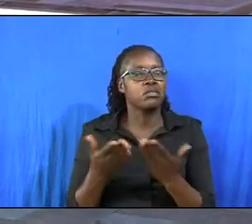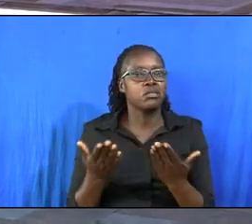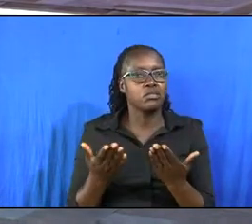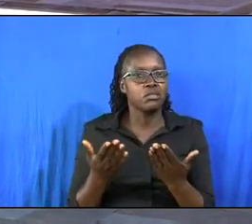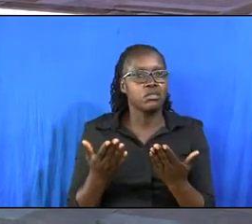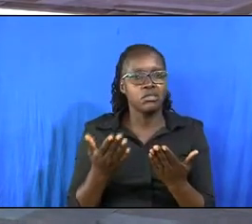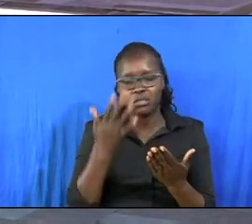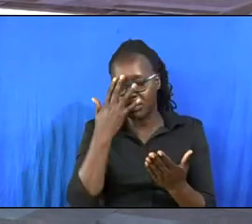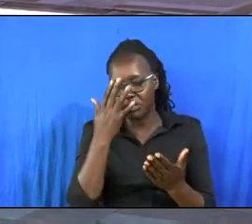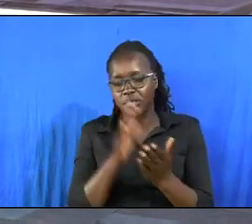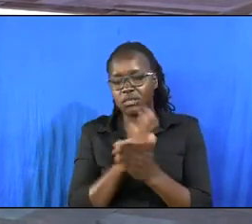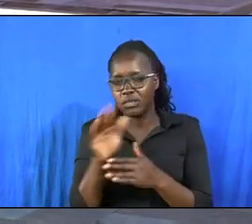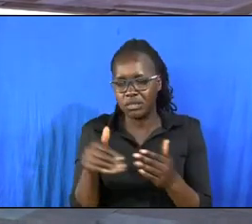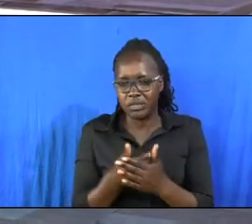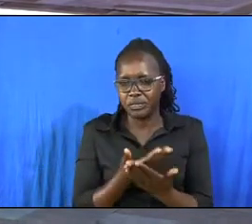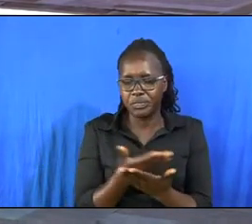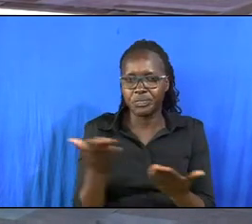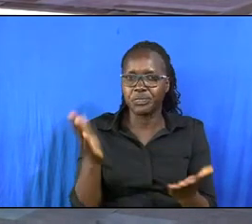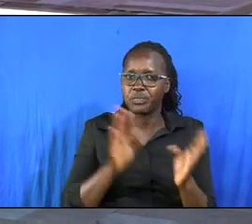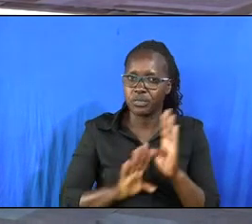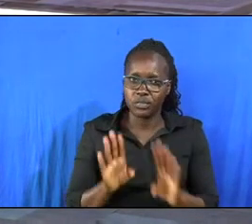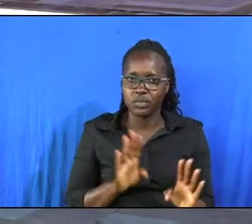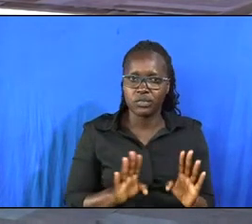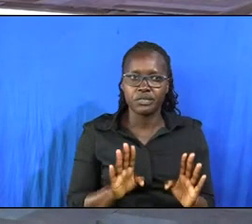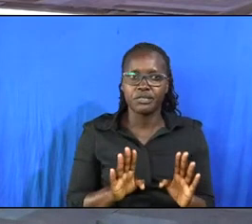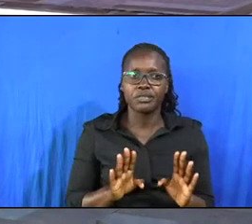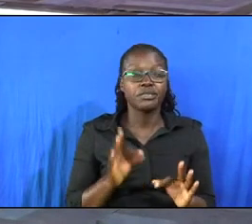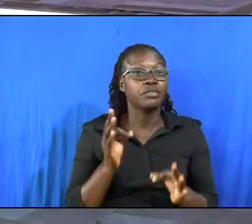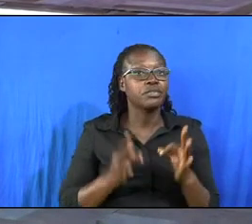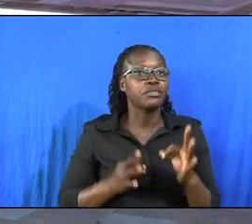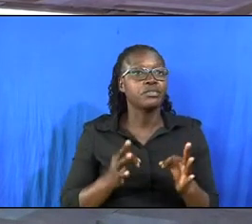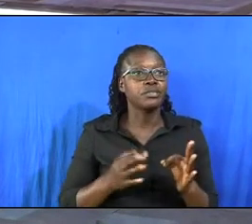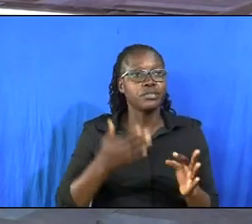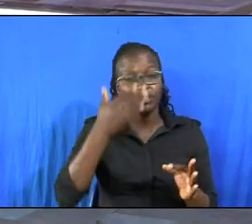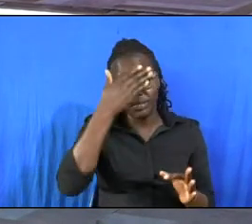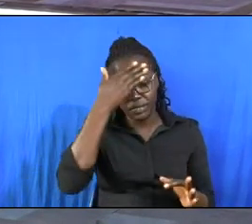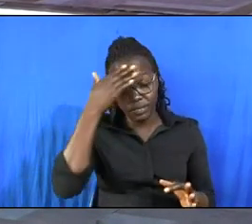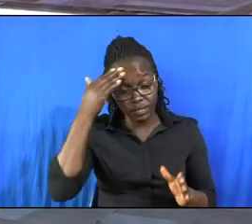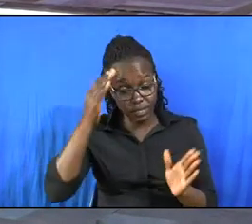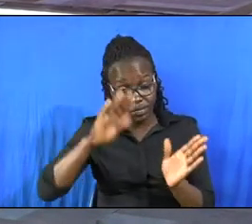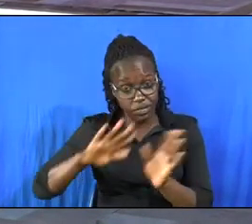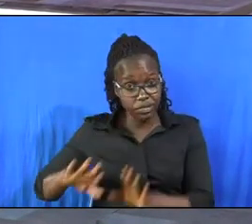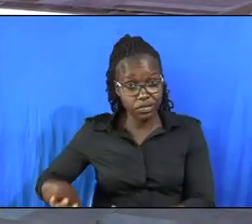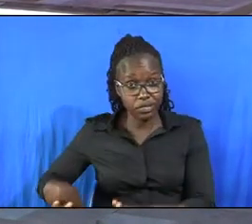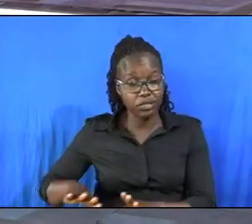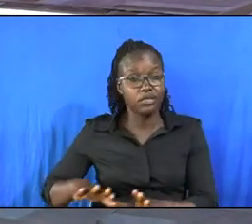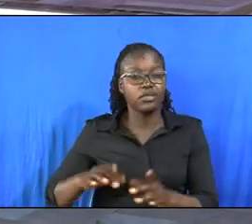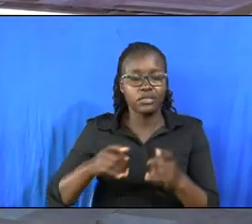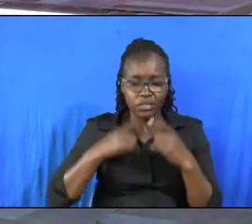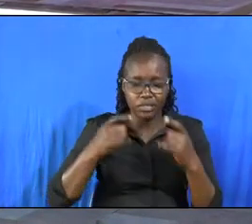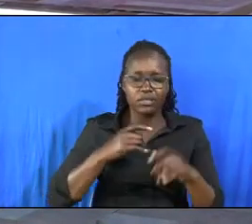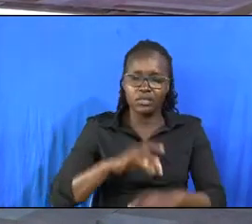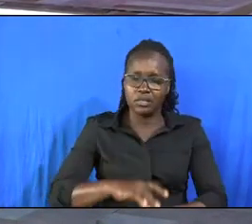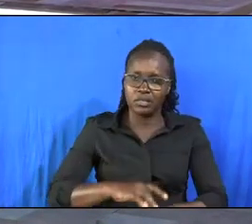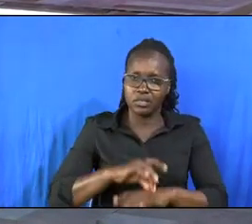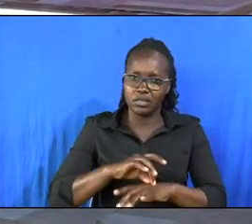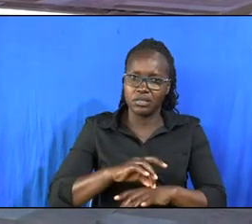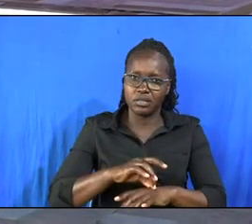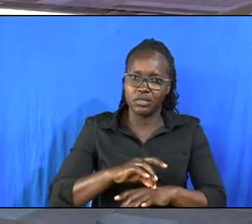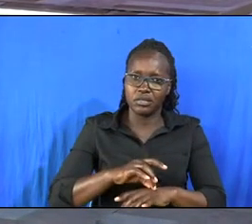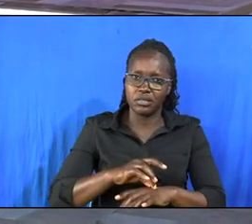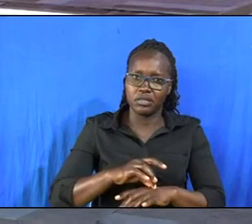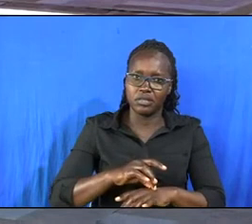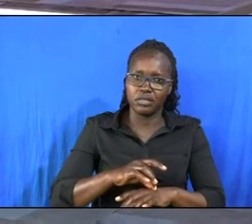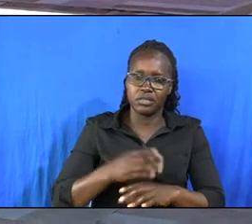immorality, and all those kind of things. If we can forget the sinful flesh, the